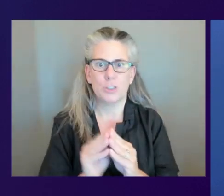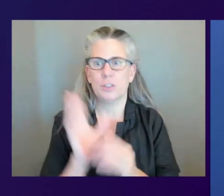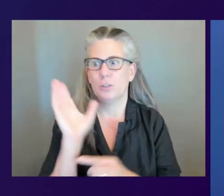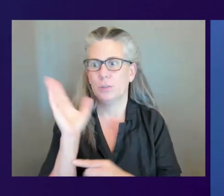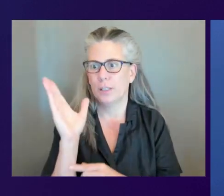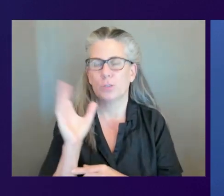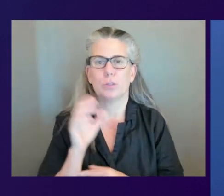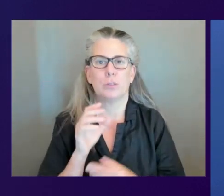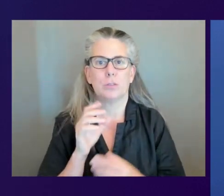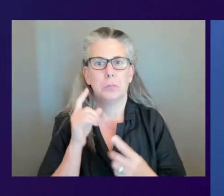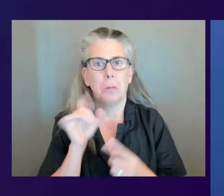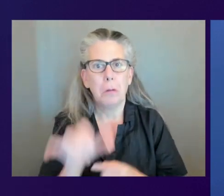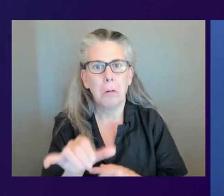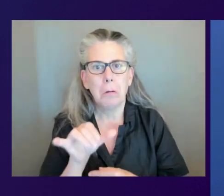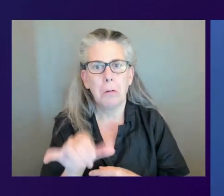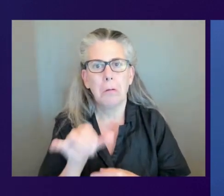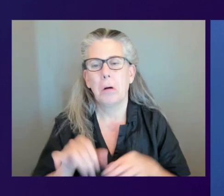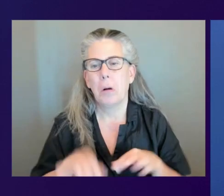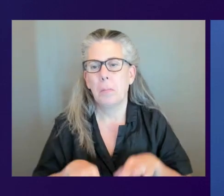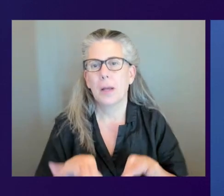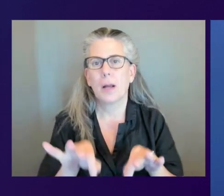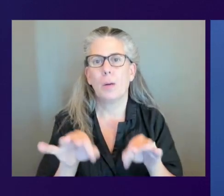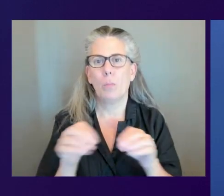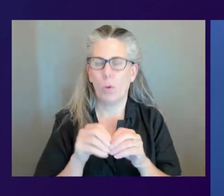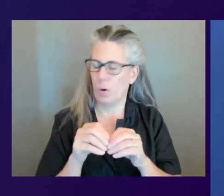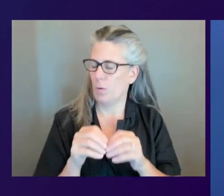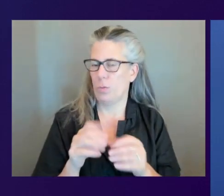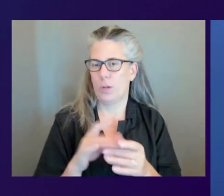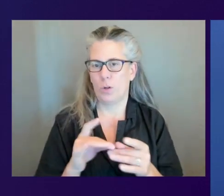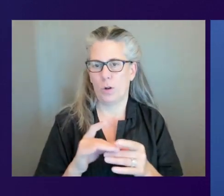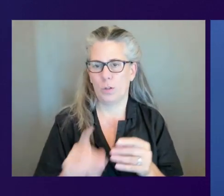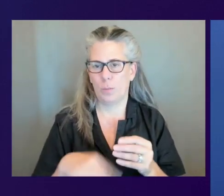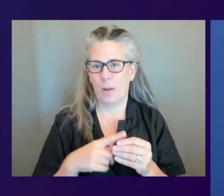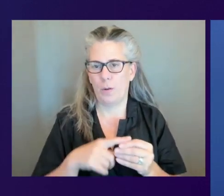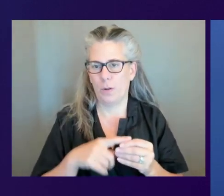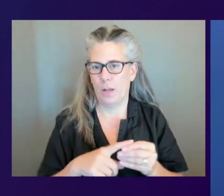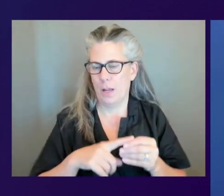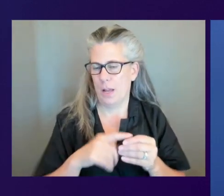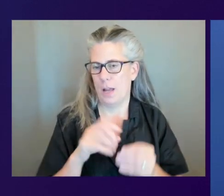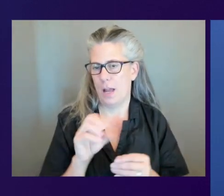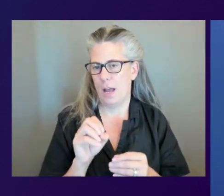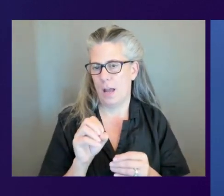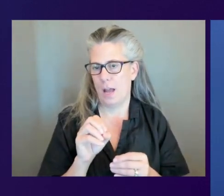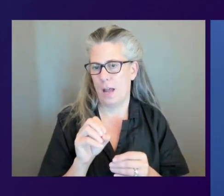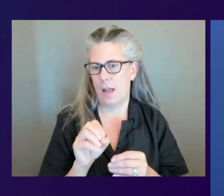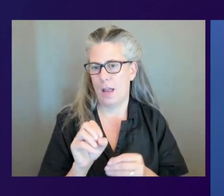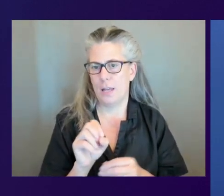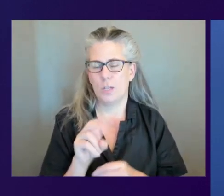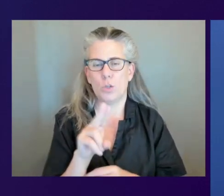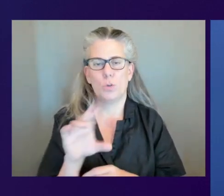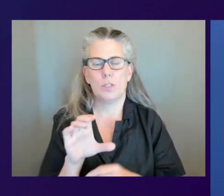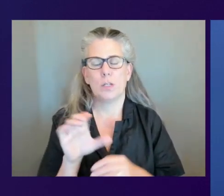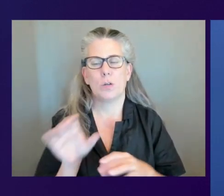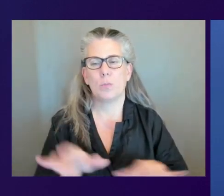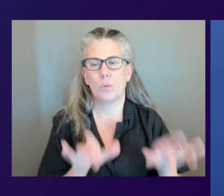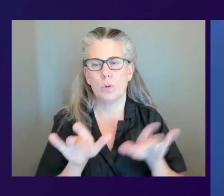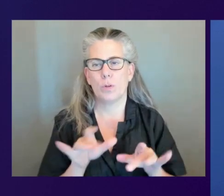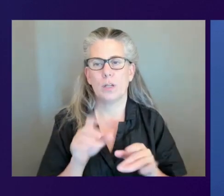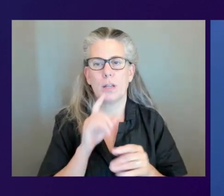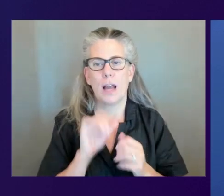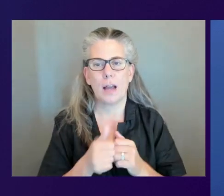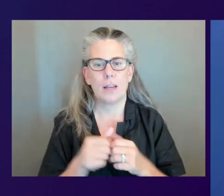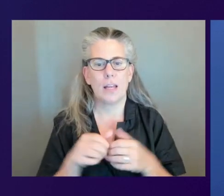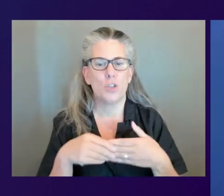about architecting end user computing solutions to provide agility and successfully navigate this